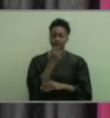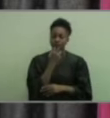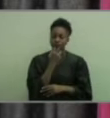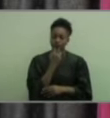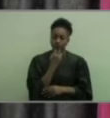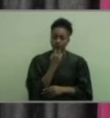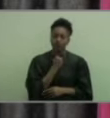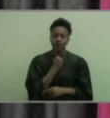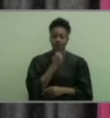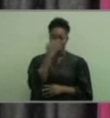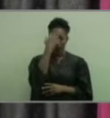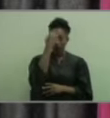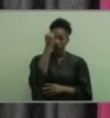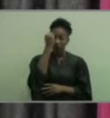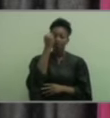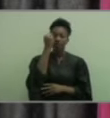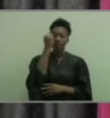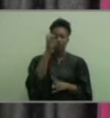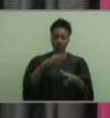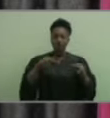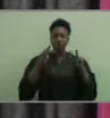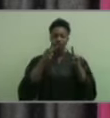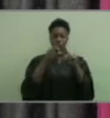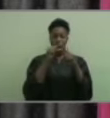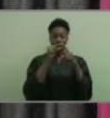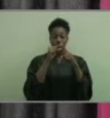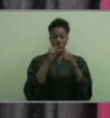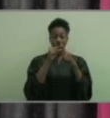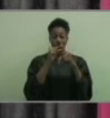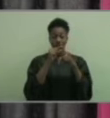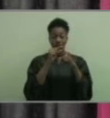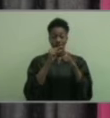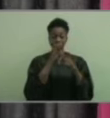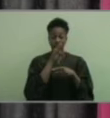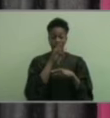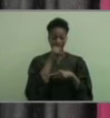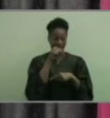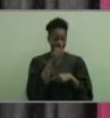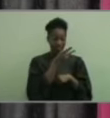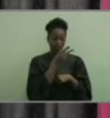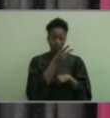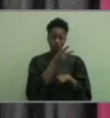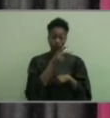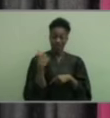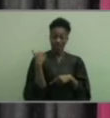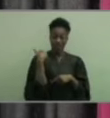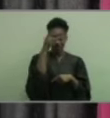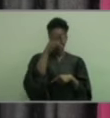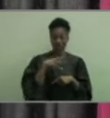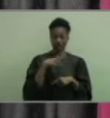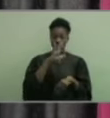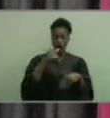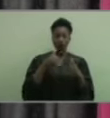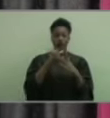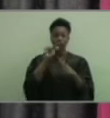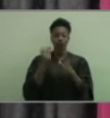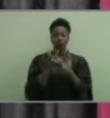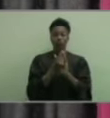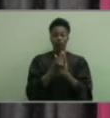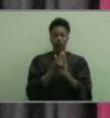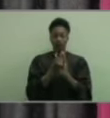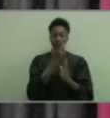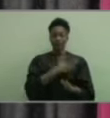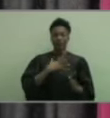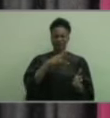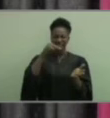in their speeches and value the words spoken by these bright young men. Now, would all graduates please stand at this